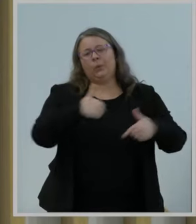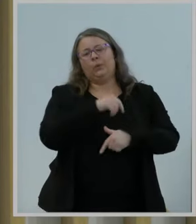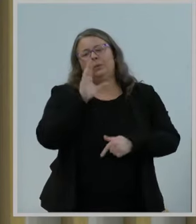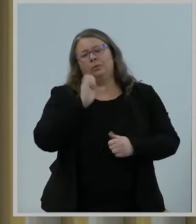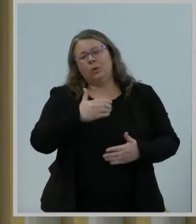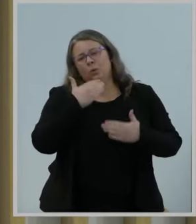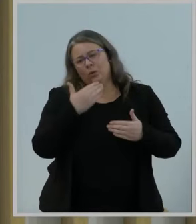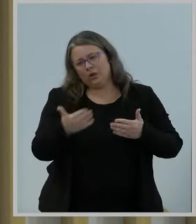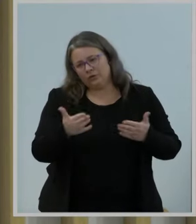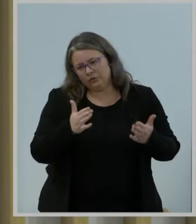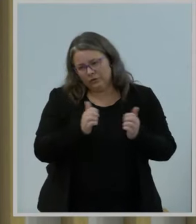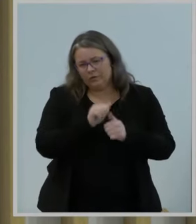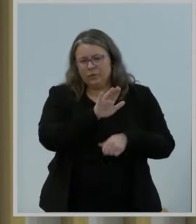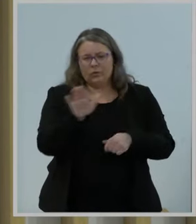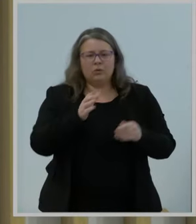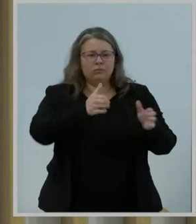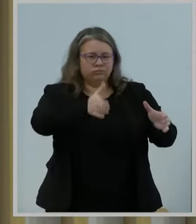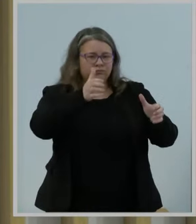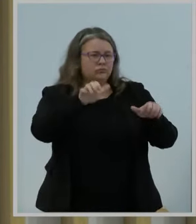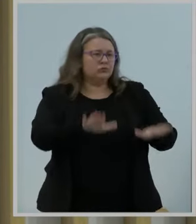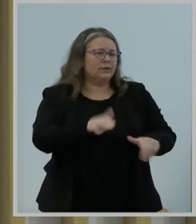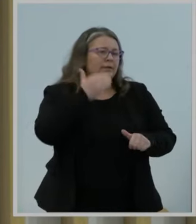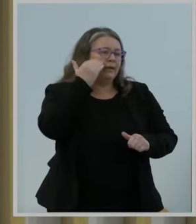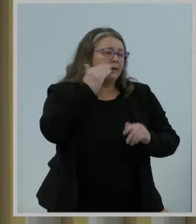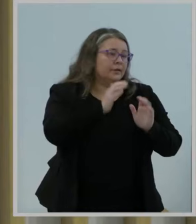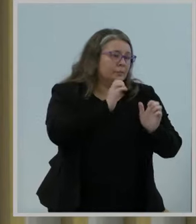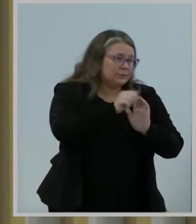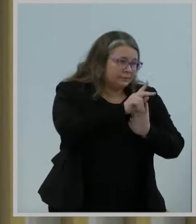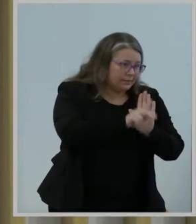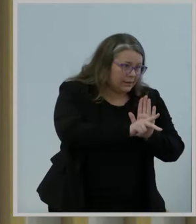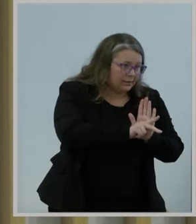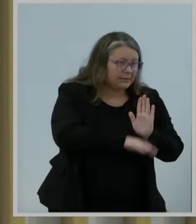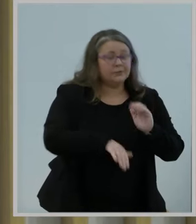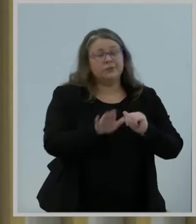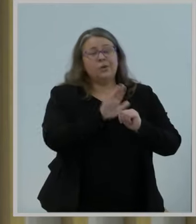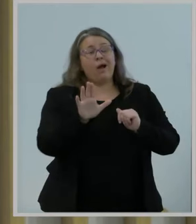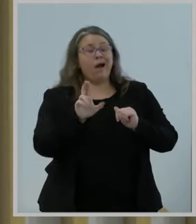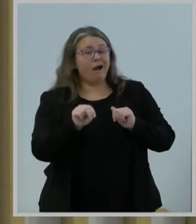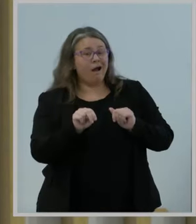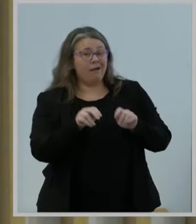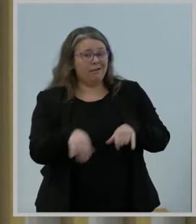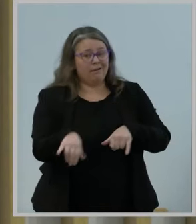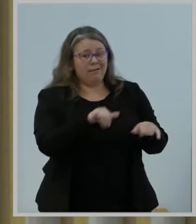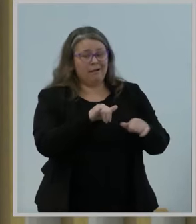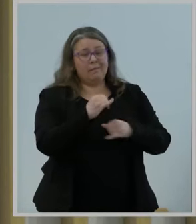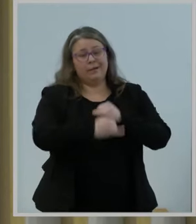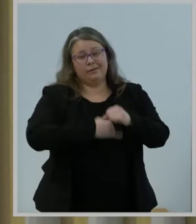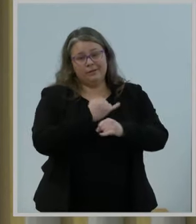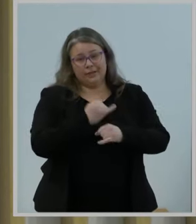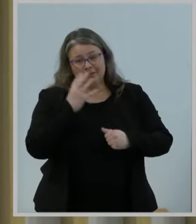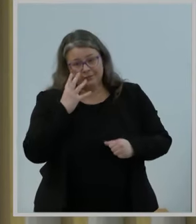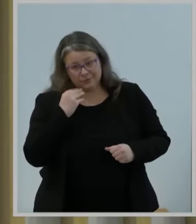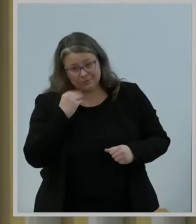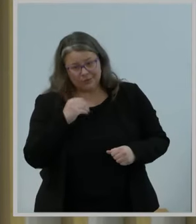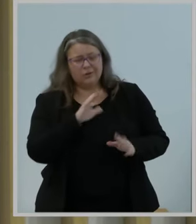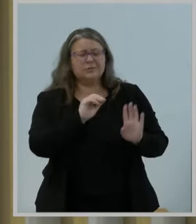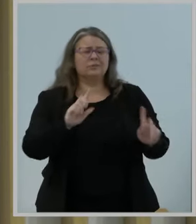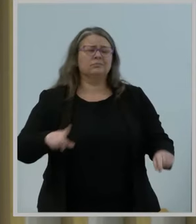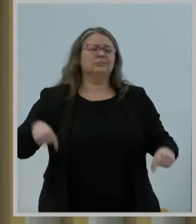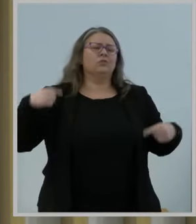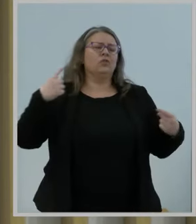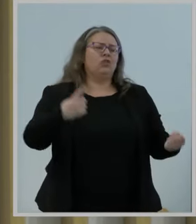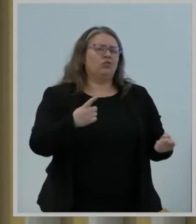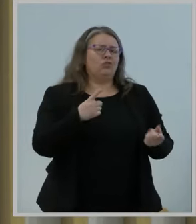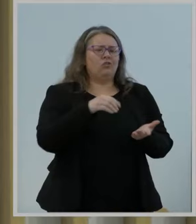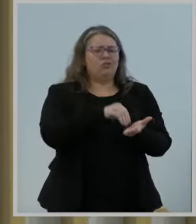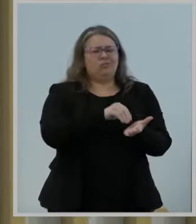policy, your uncommon international experience, and long record of public service. We consider ourselves